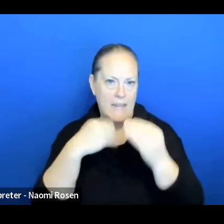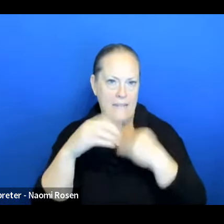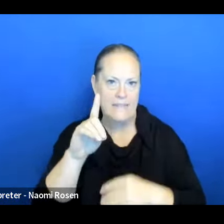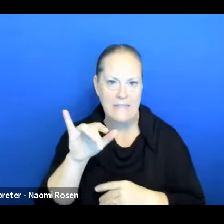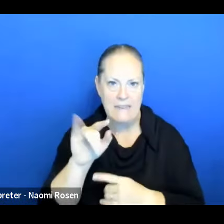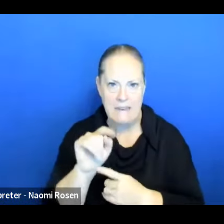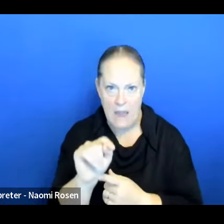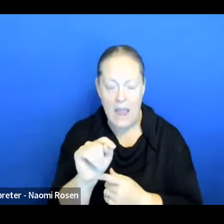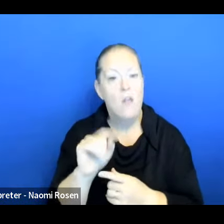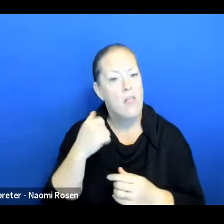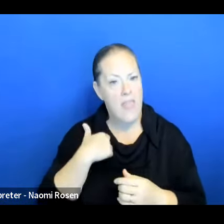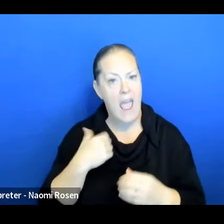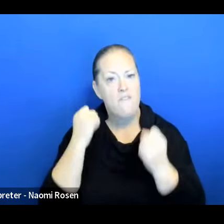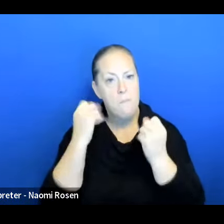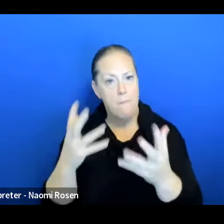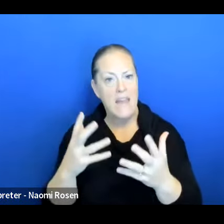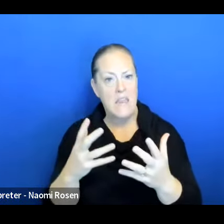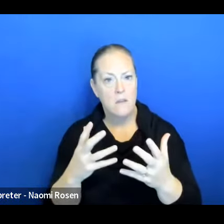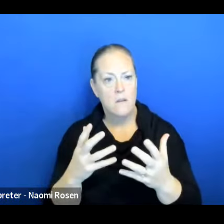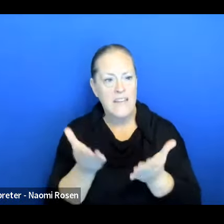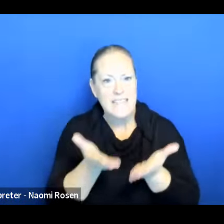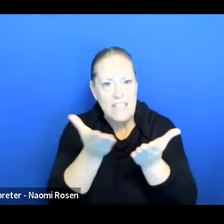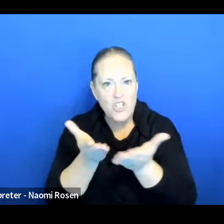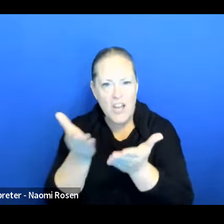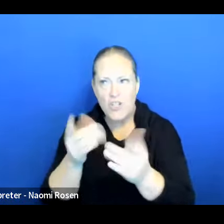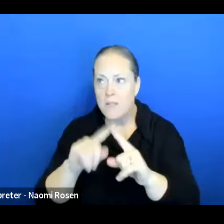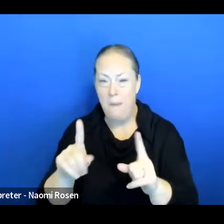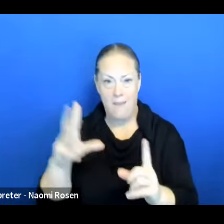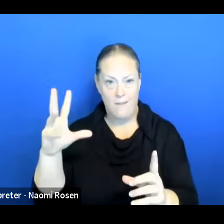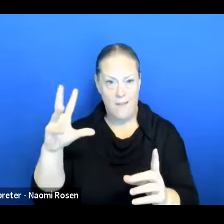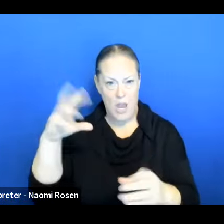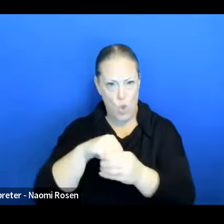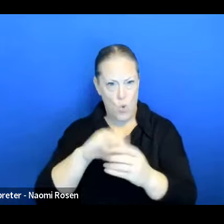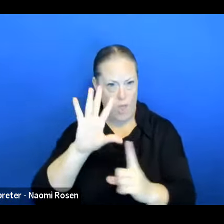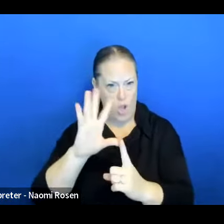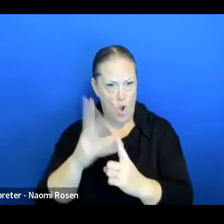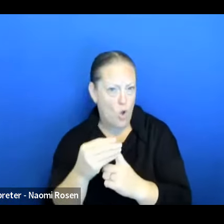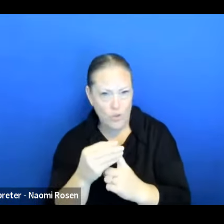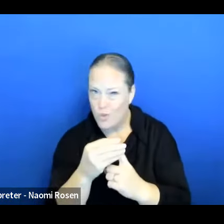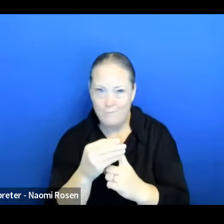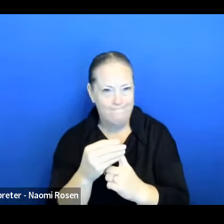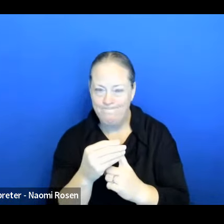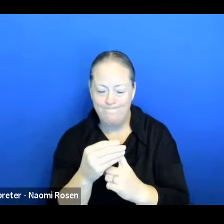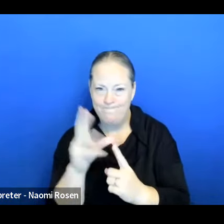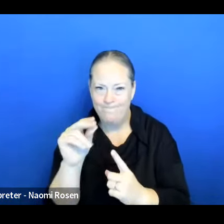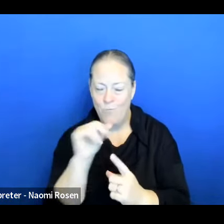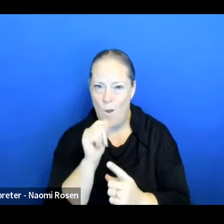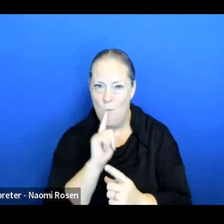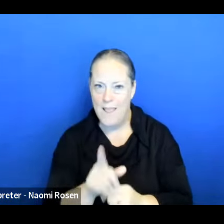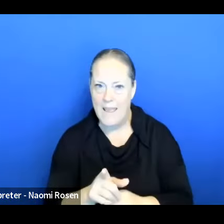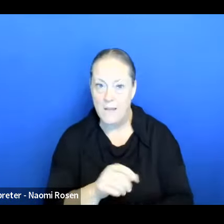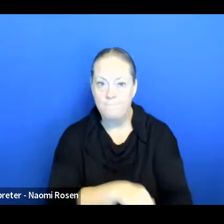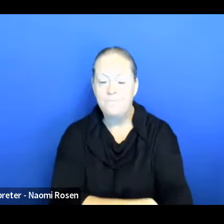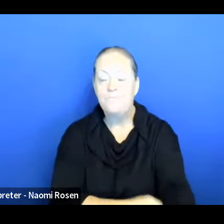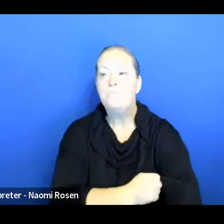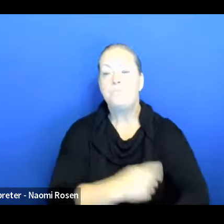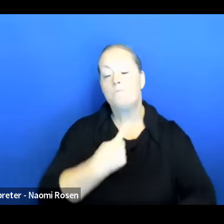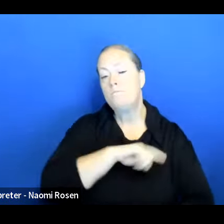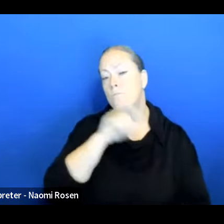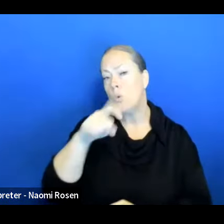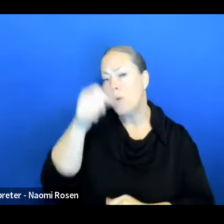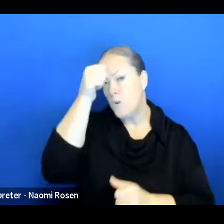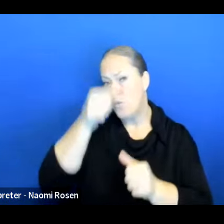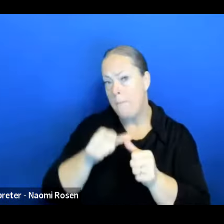incorporate the cultural aspect of the individuals that they seek to actually aid. So we have to remember, uh, especially